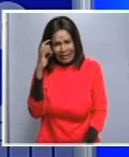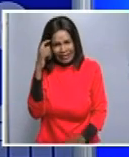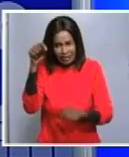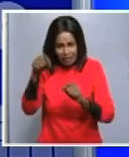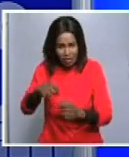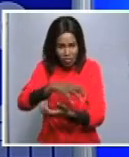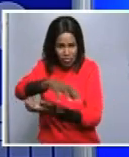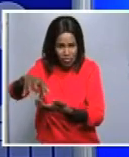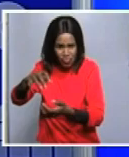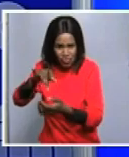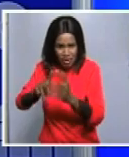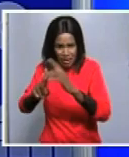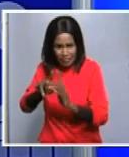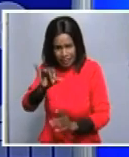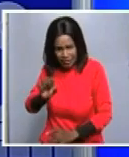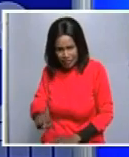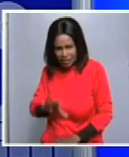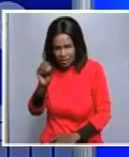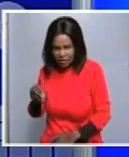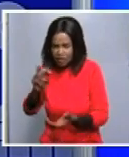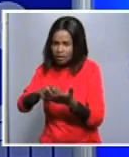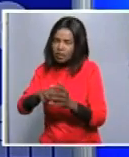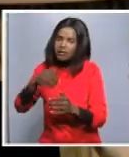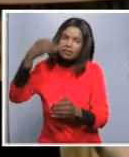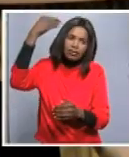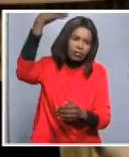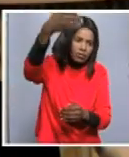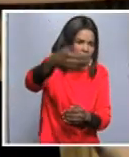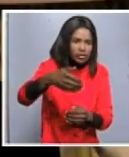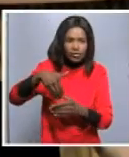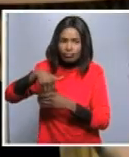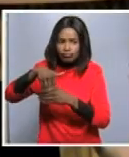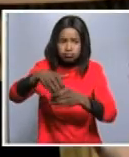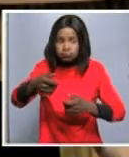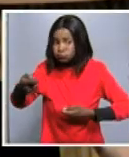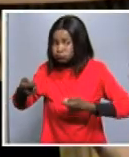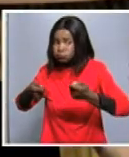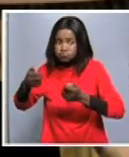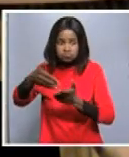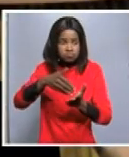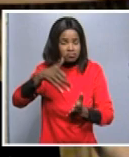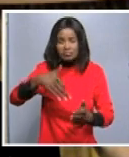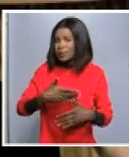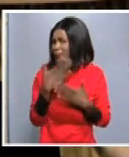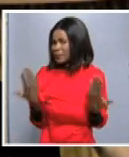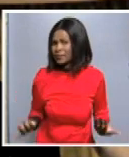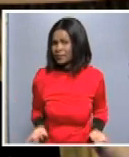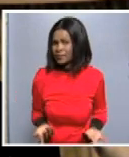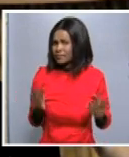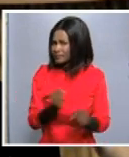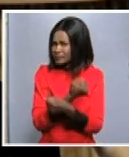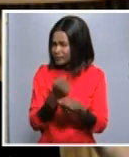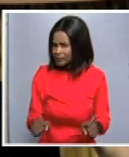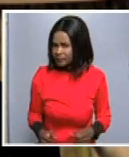trade relations um in the wake of the south african unrest here well the the movement of